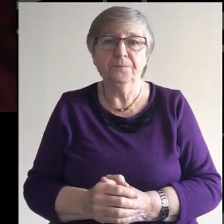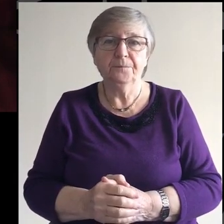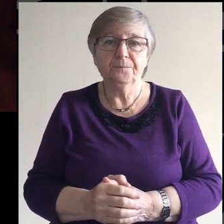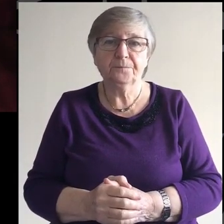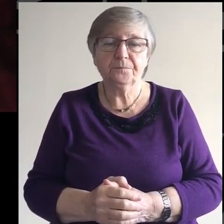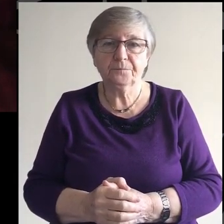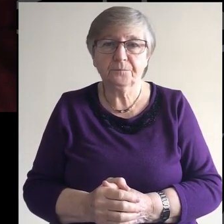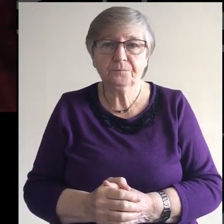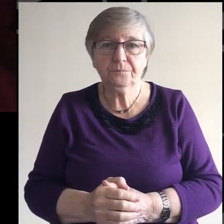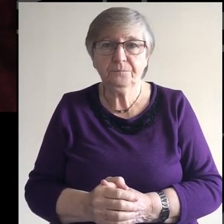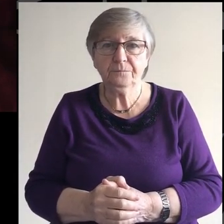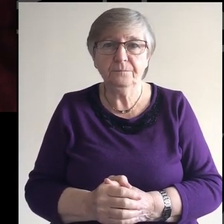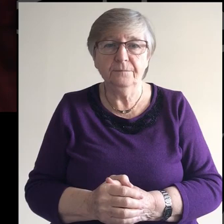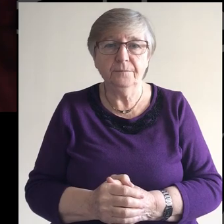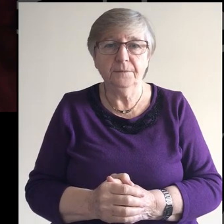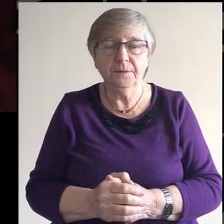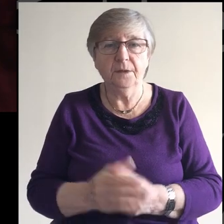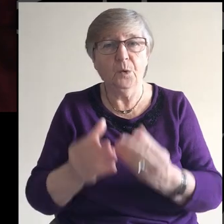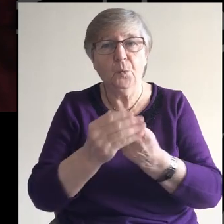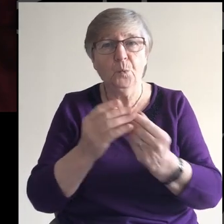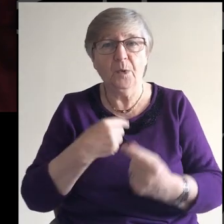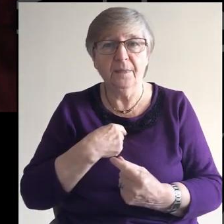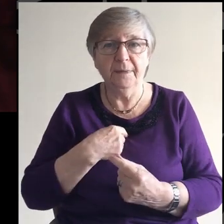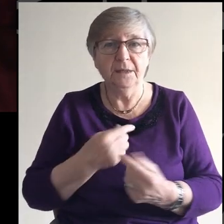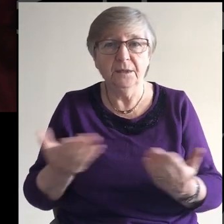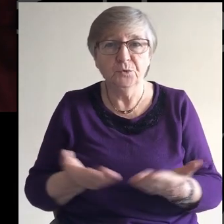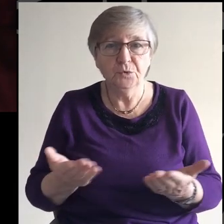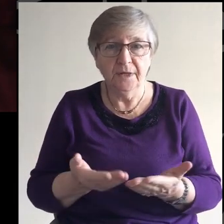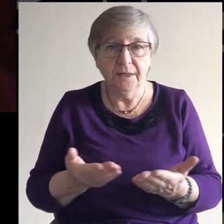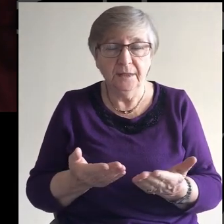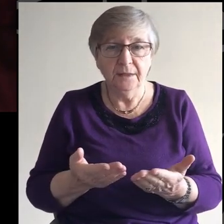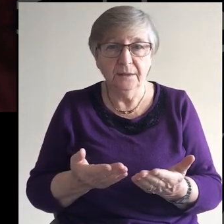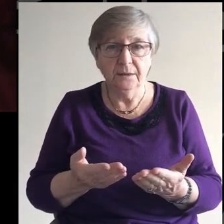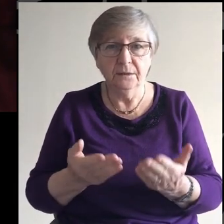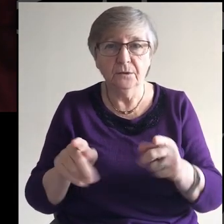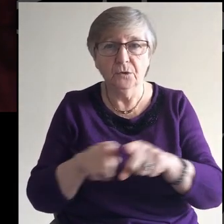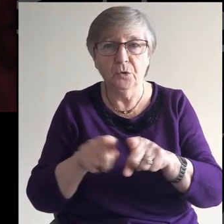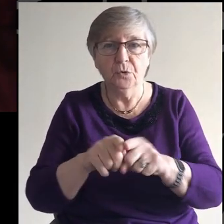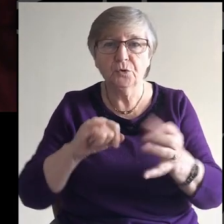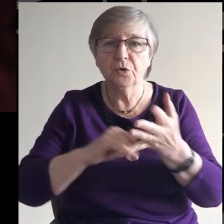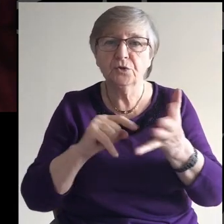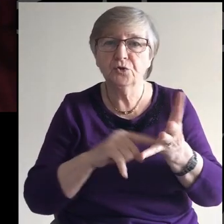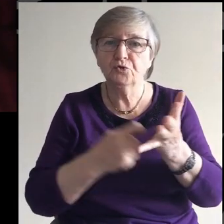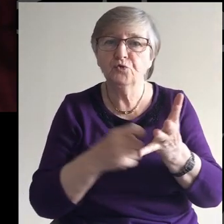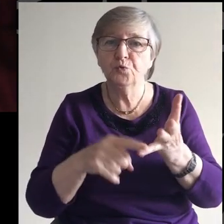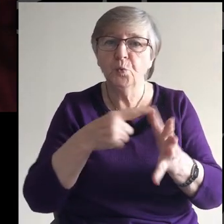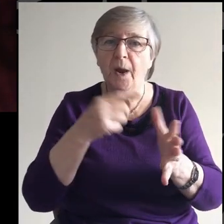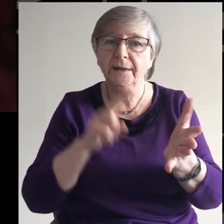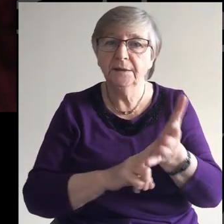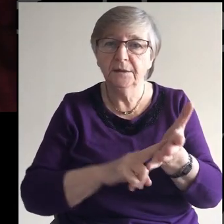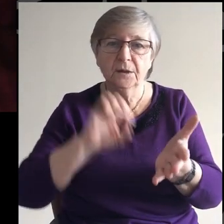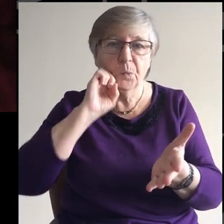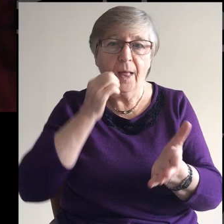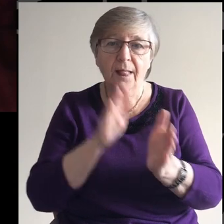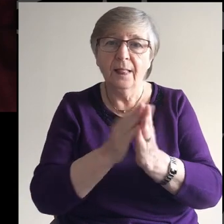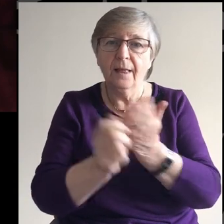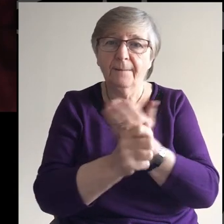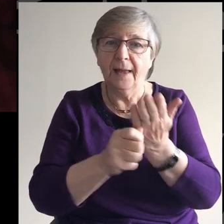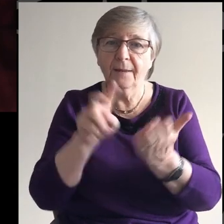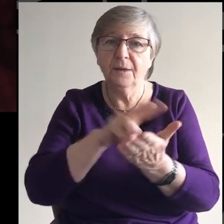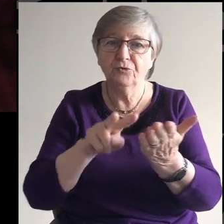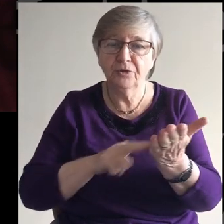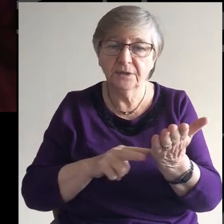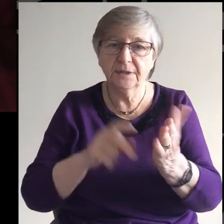As well as myself, Gordon Palmer, minister here, taking part in the service. Drew Robertson will be doing the Bible readings. David